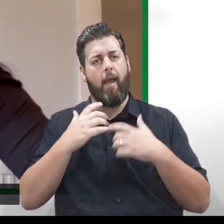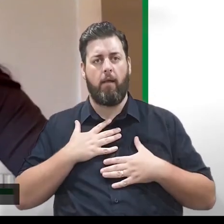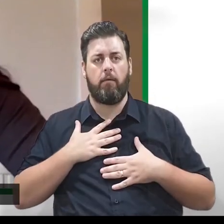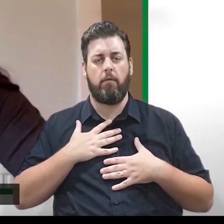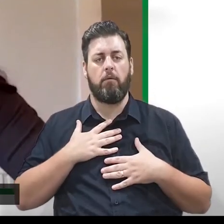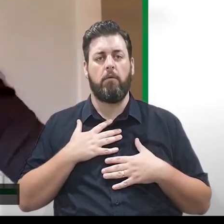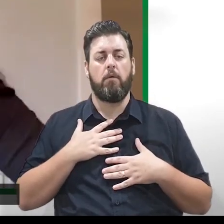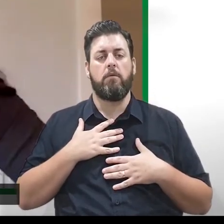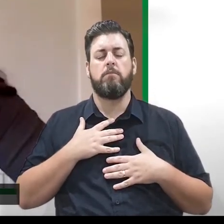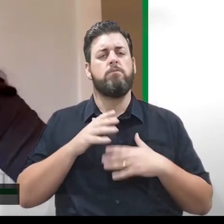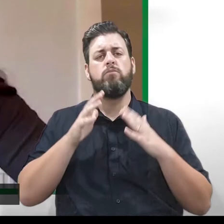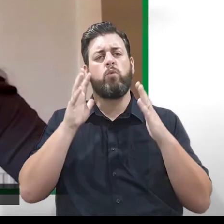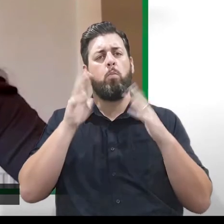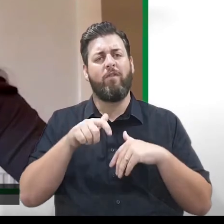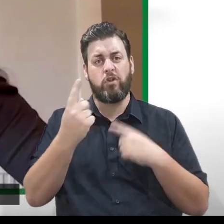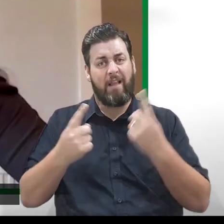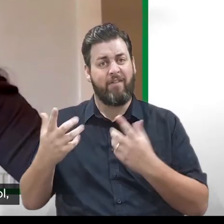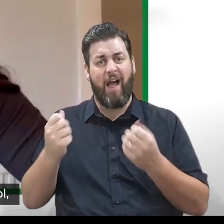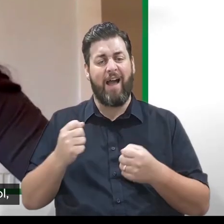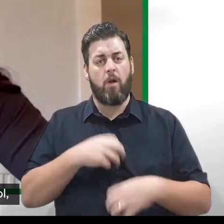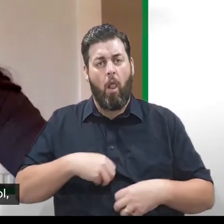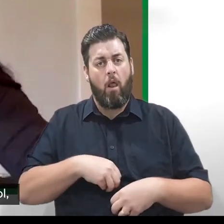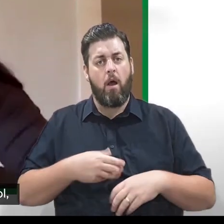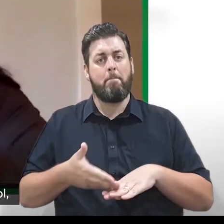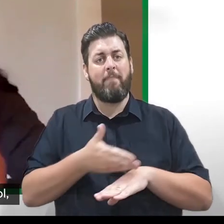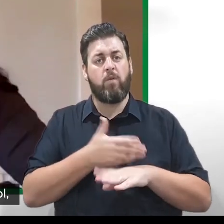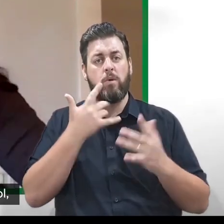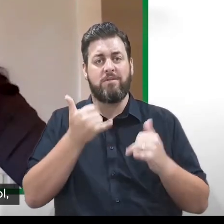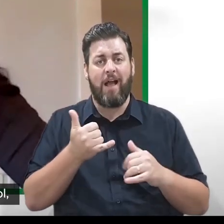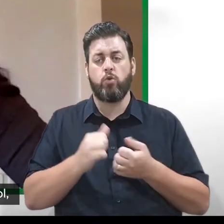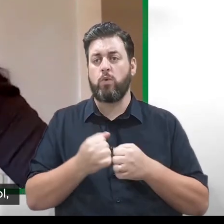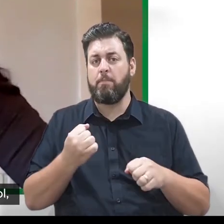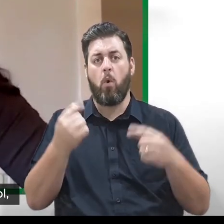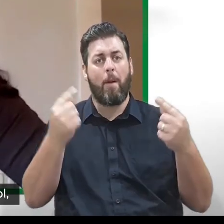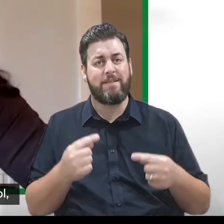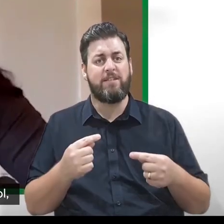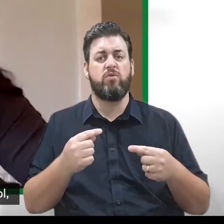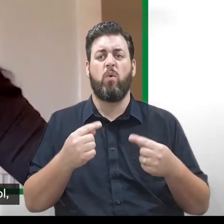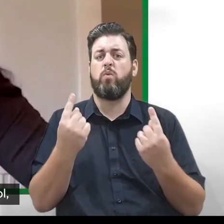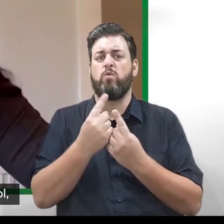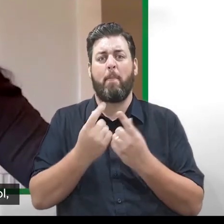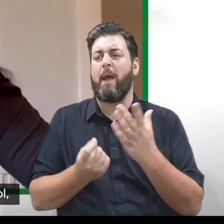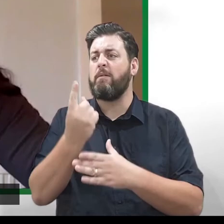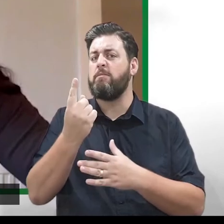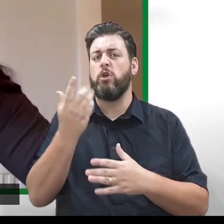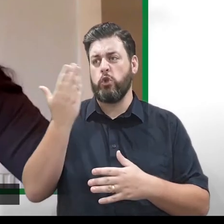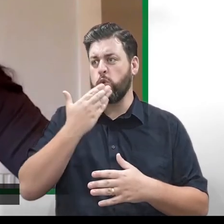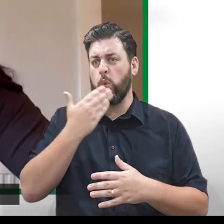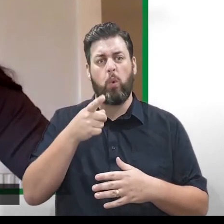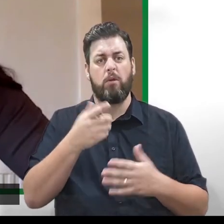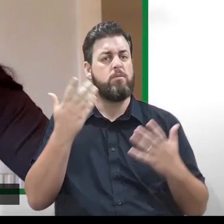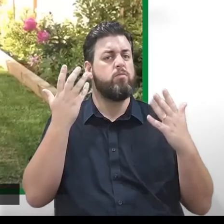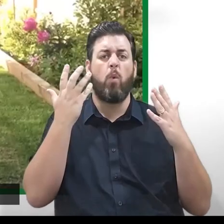don't panic if you guys get nervous before a sports competition or something that you're doing at school because